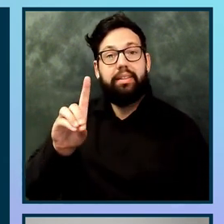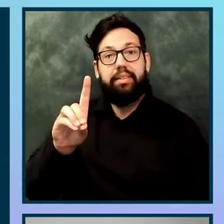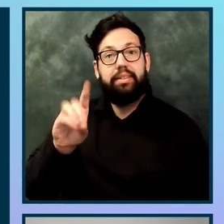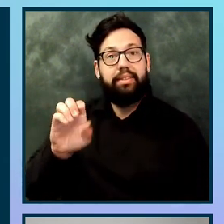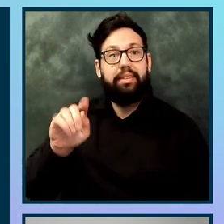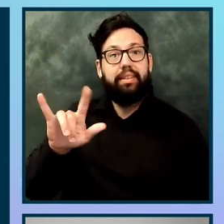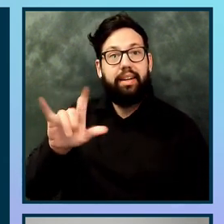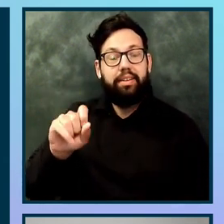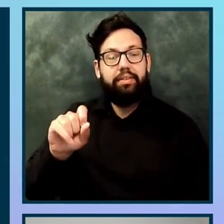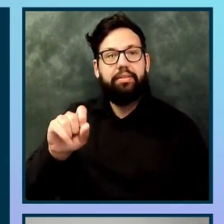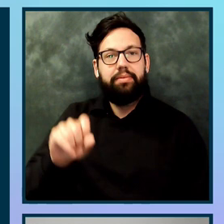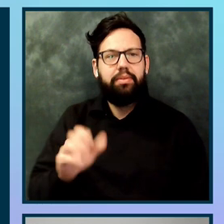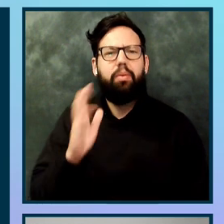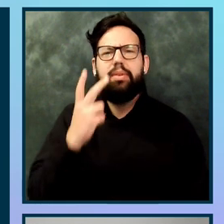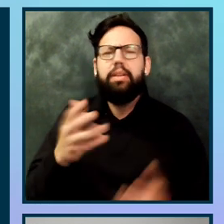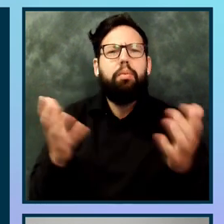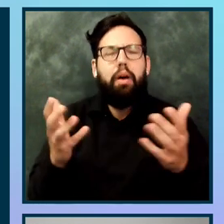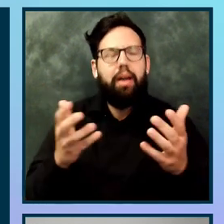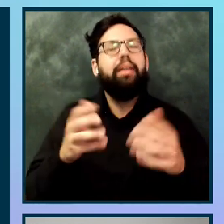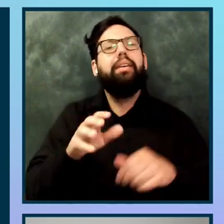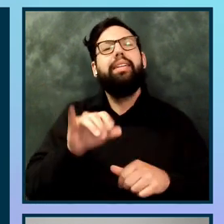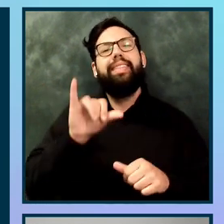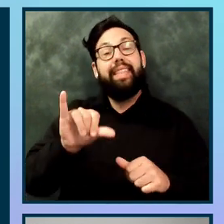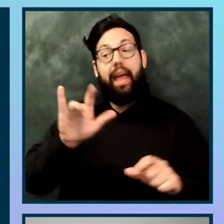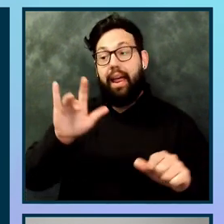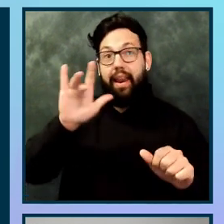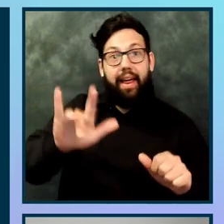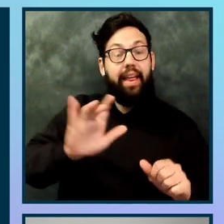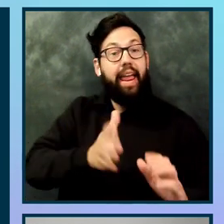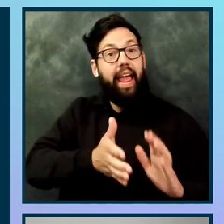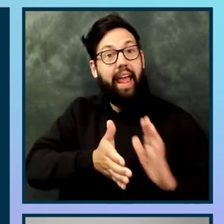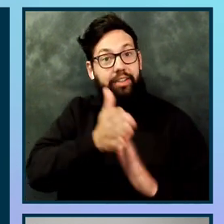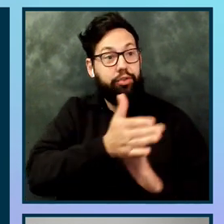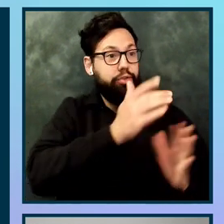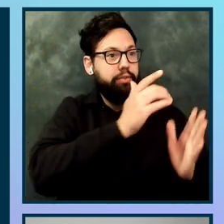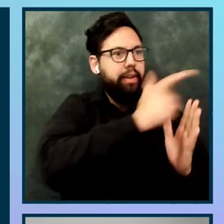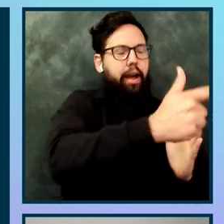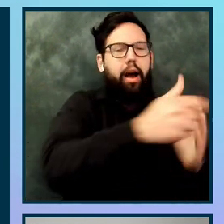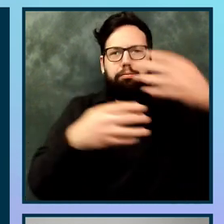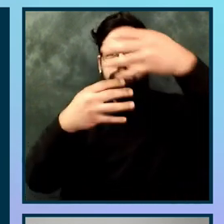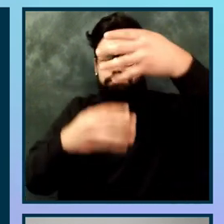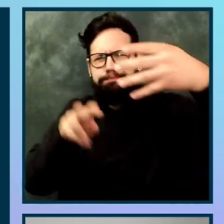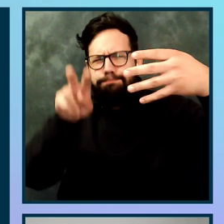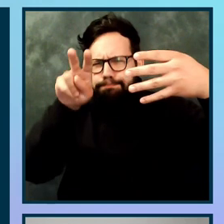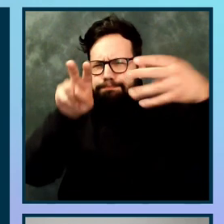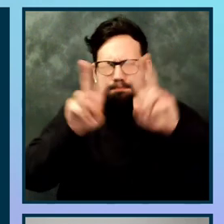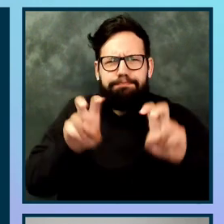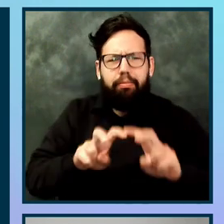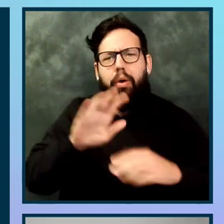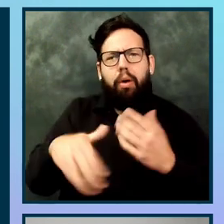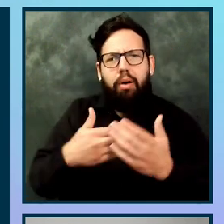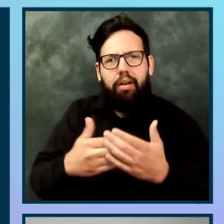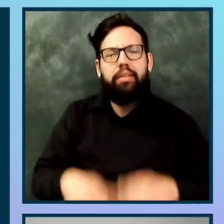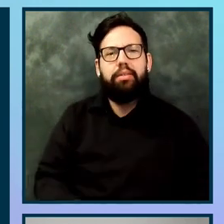In this case, or